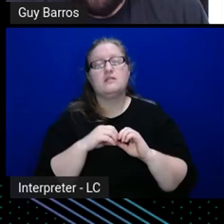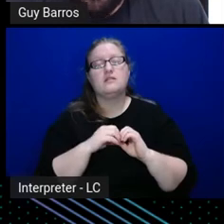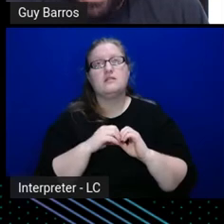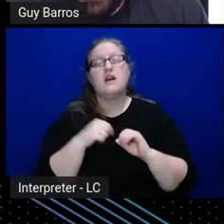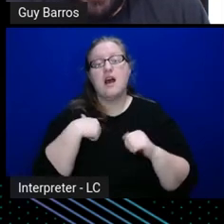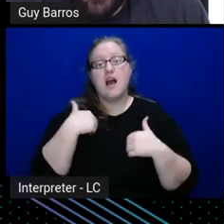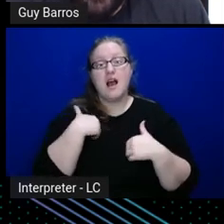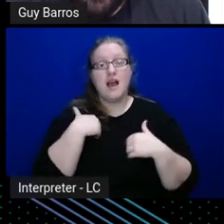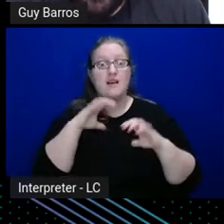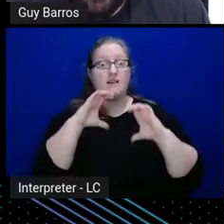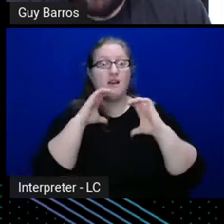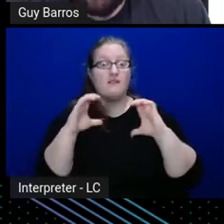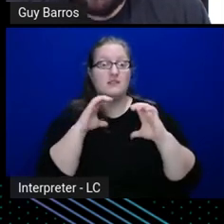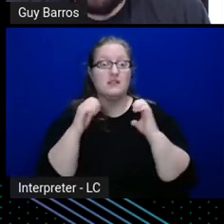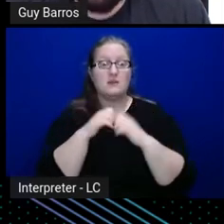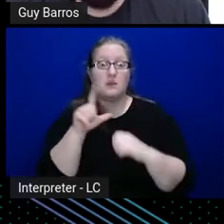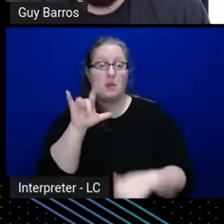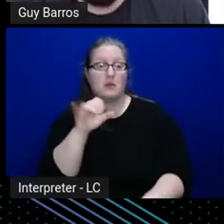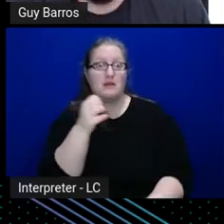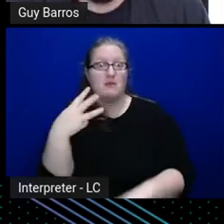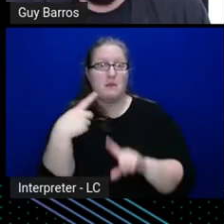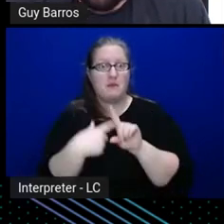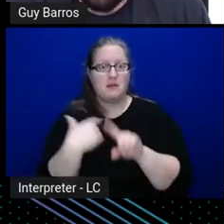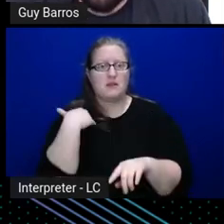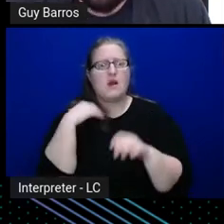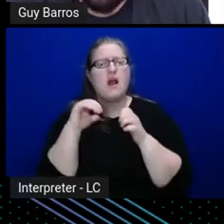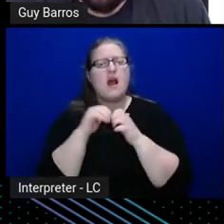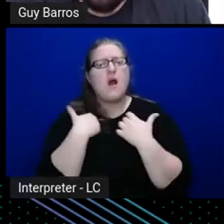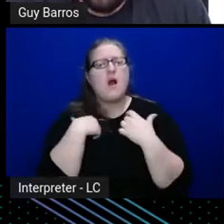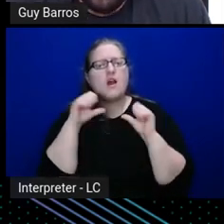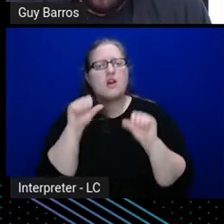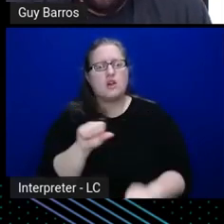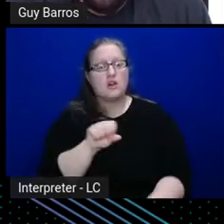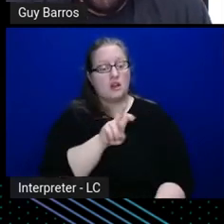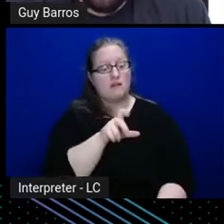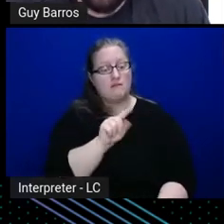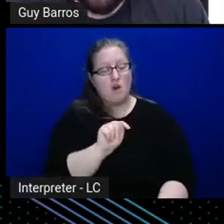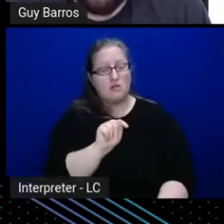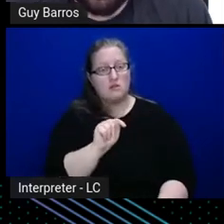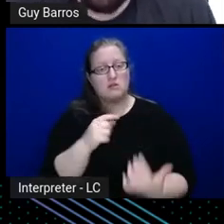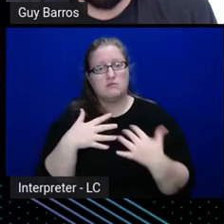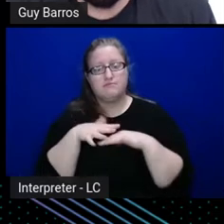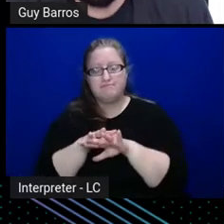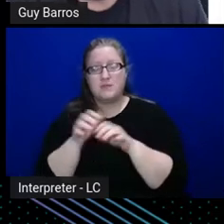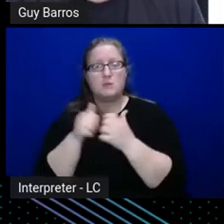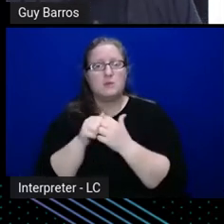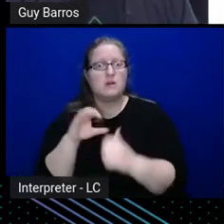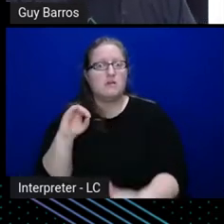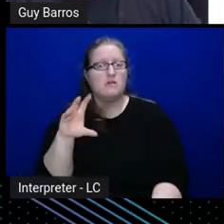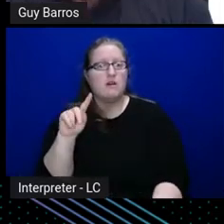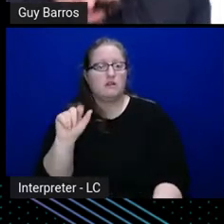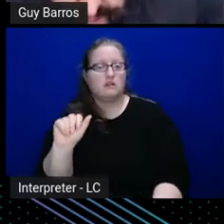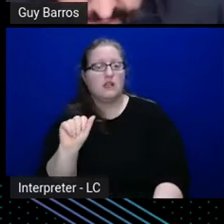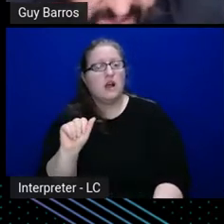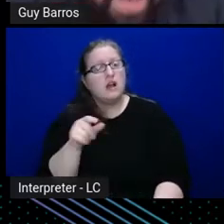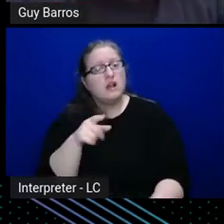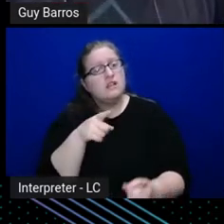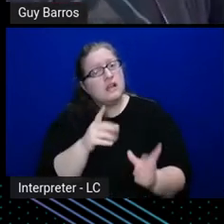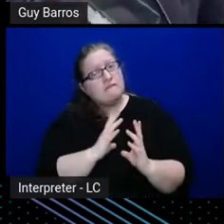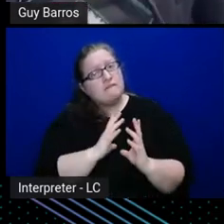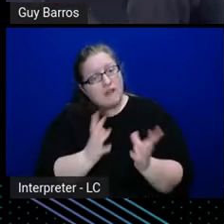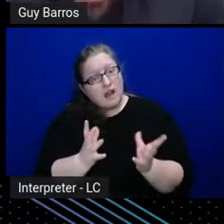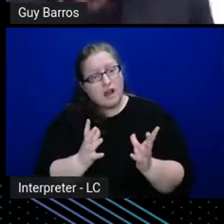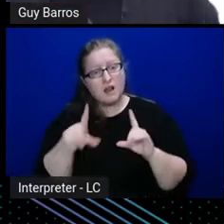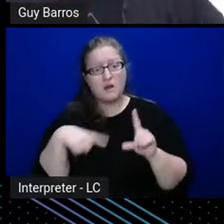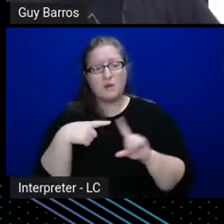couple of months back, on how to integrate vault with Okta, because while this is fine, when you have